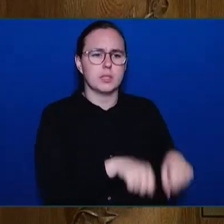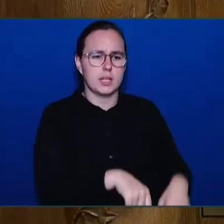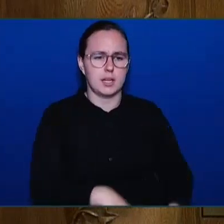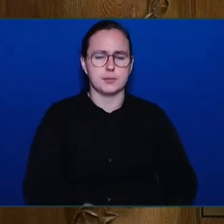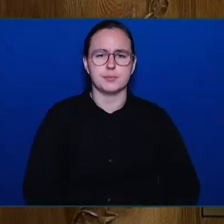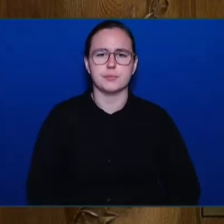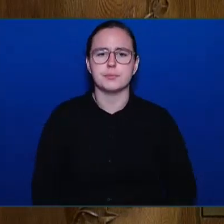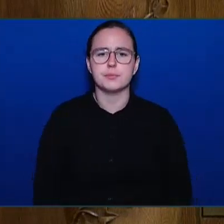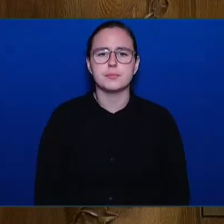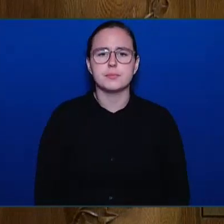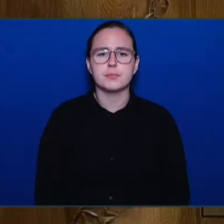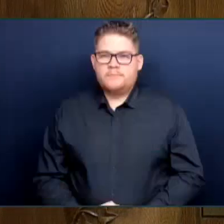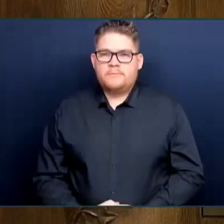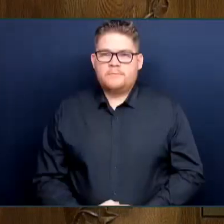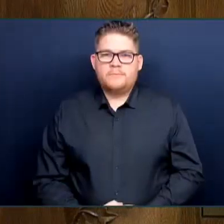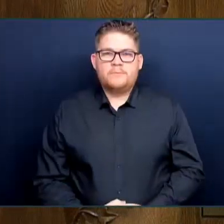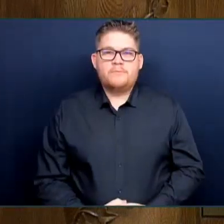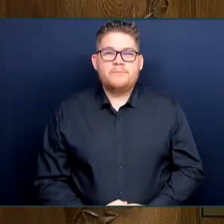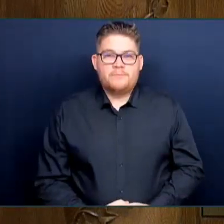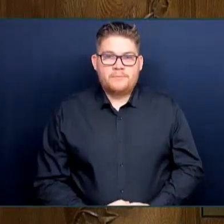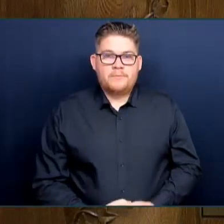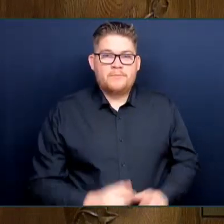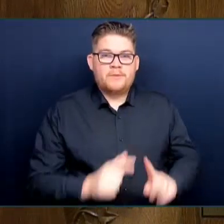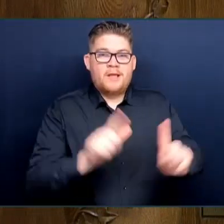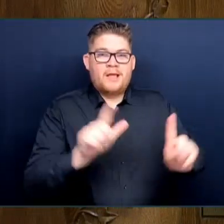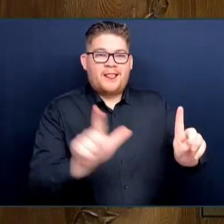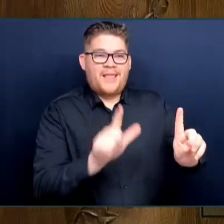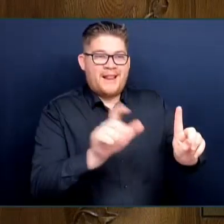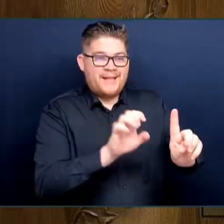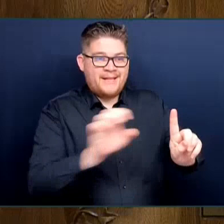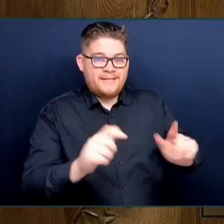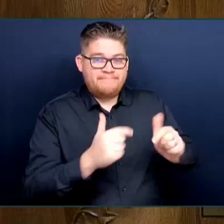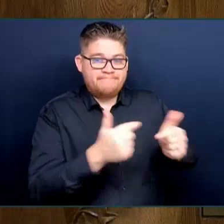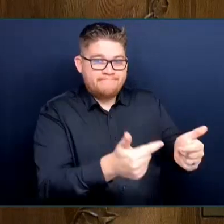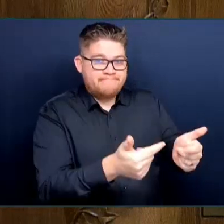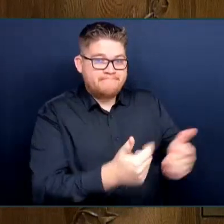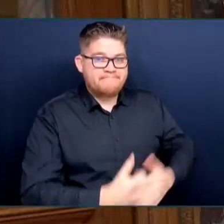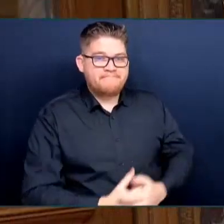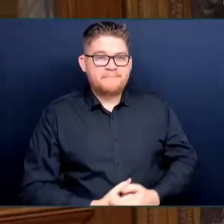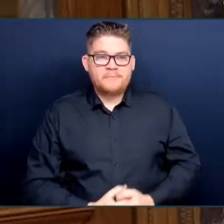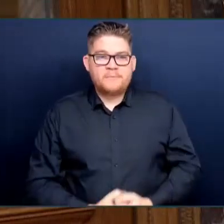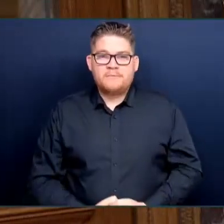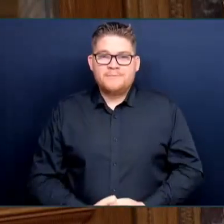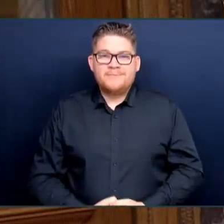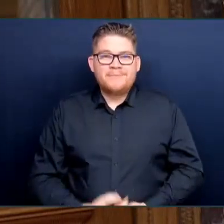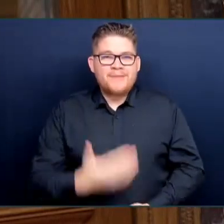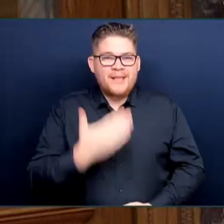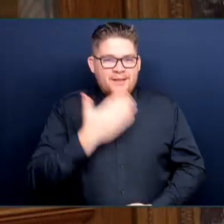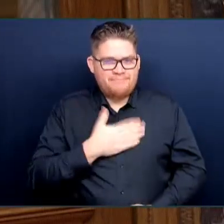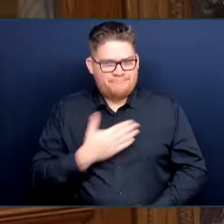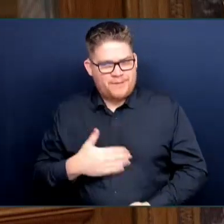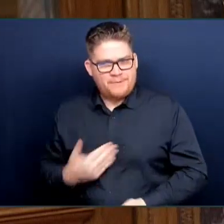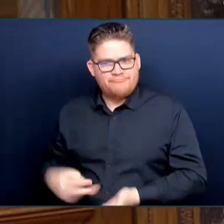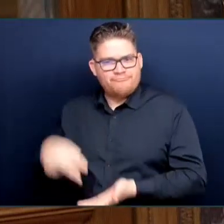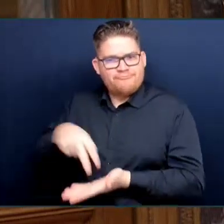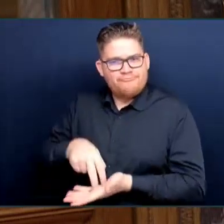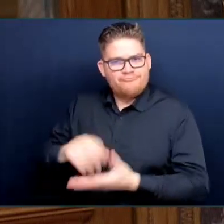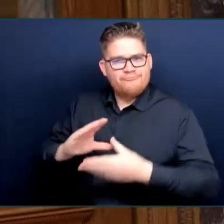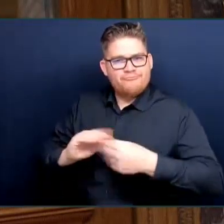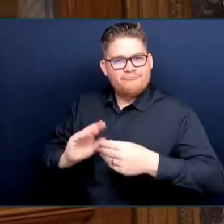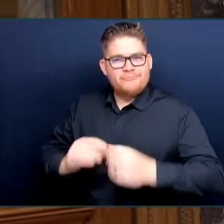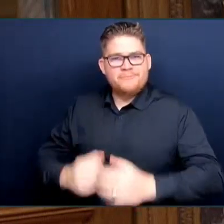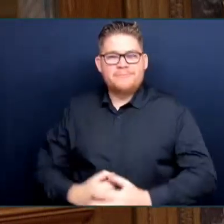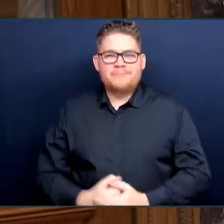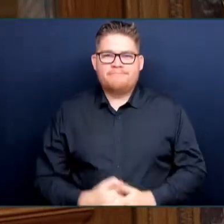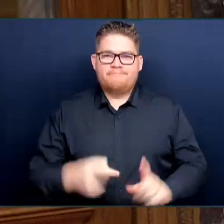Member for Langley East. Thank you, Honourable Speaker. It is a pleasure to rise today to speak to the importance of British Columbia's non